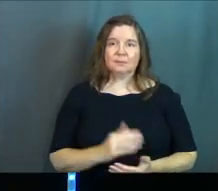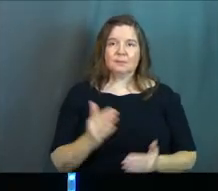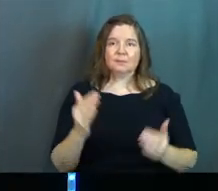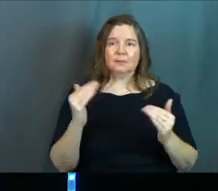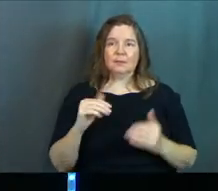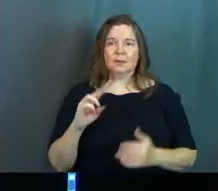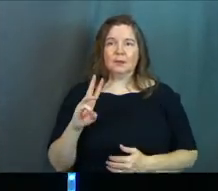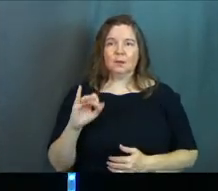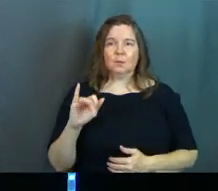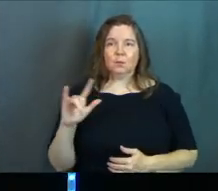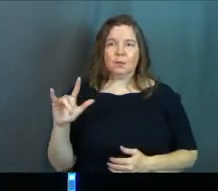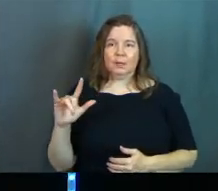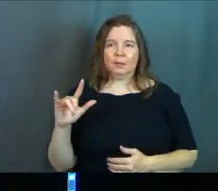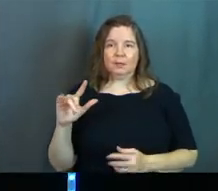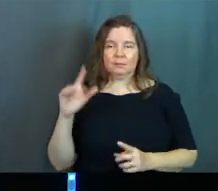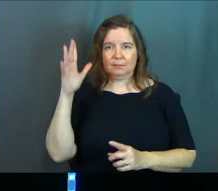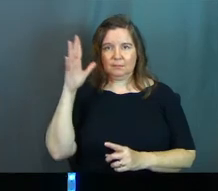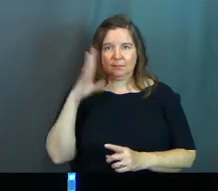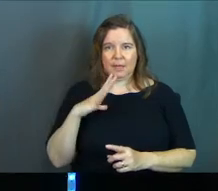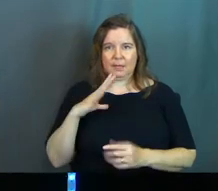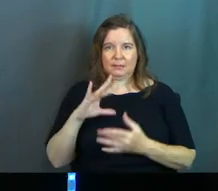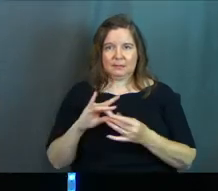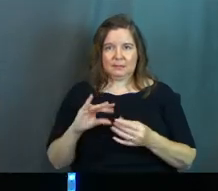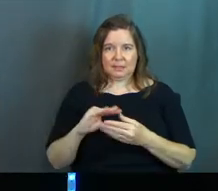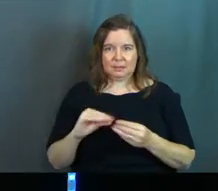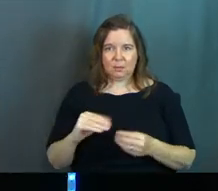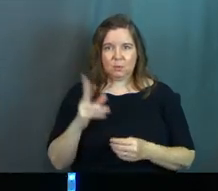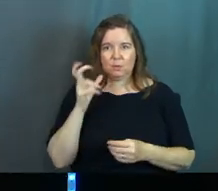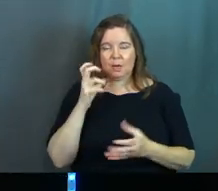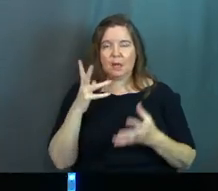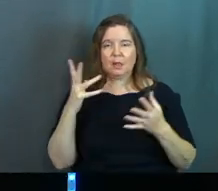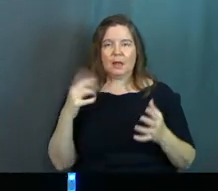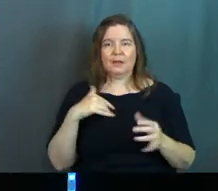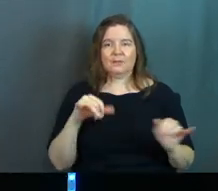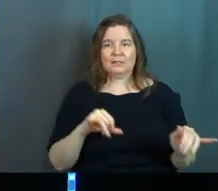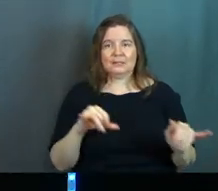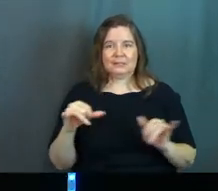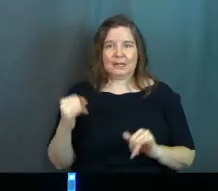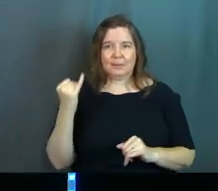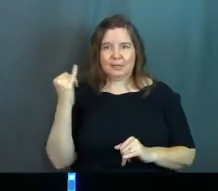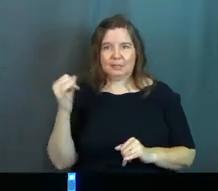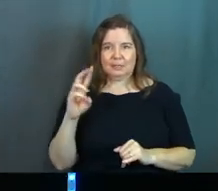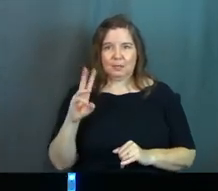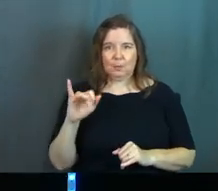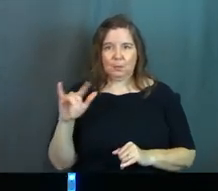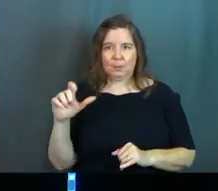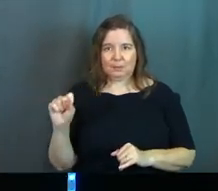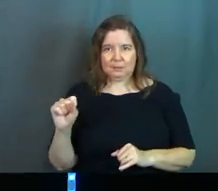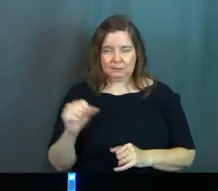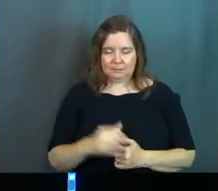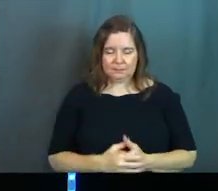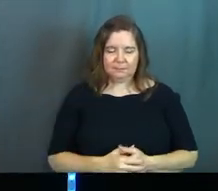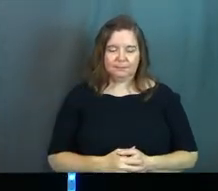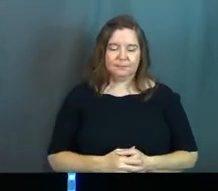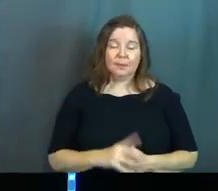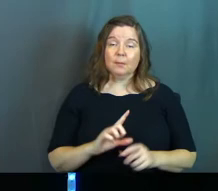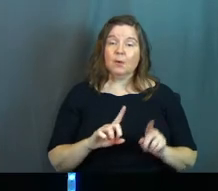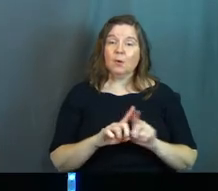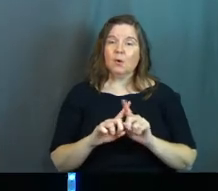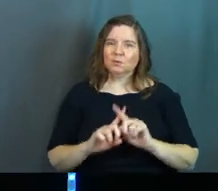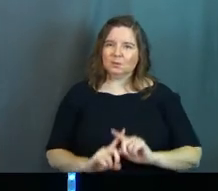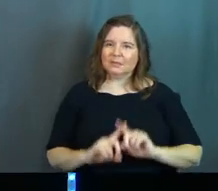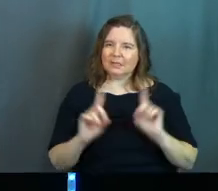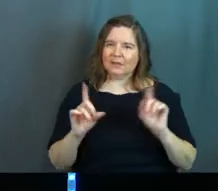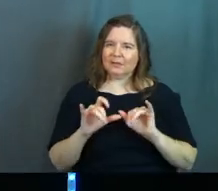testimony. Will's testimony. You're going to hear a lot of the same ideas in Will's, but also